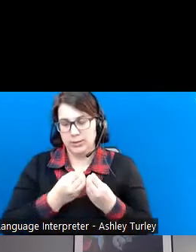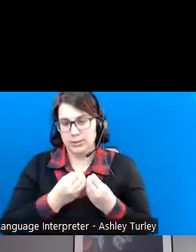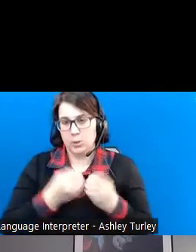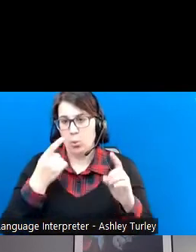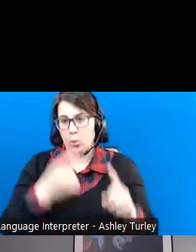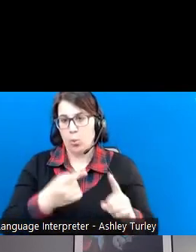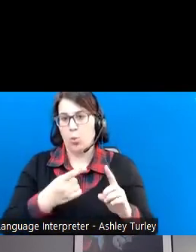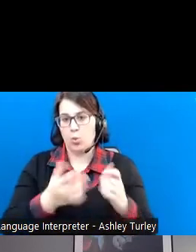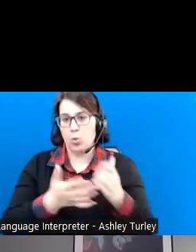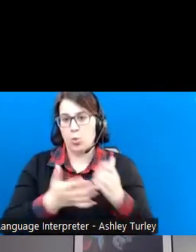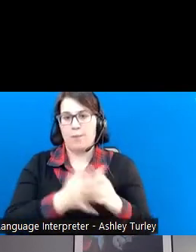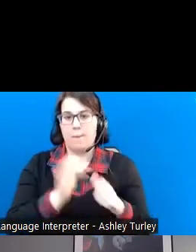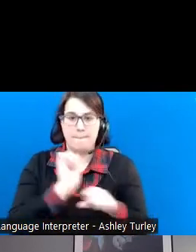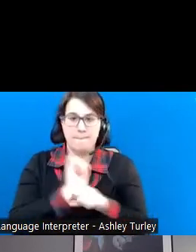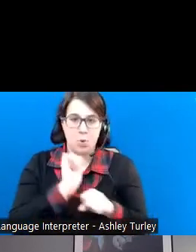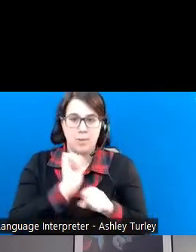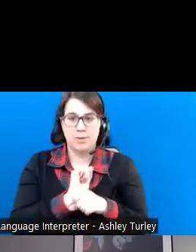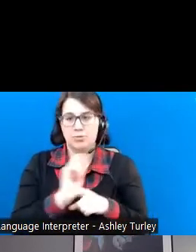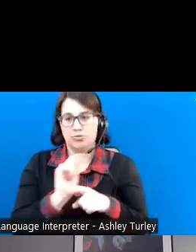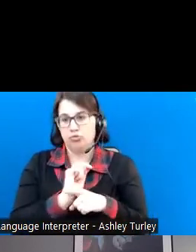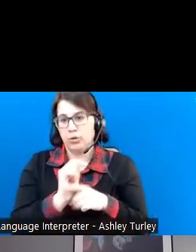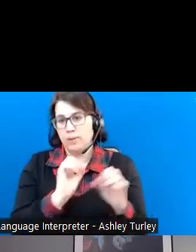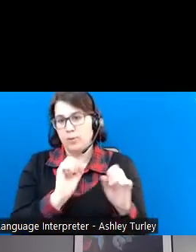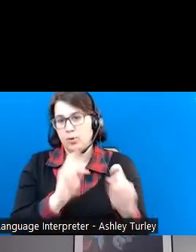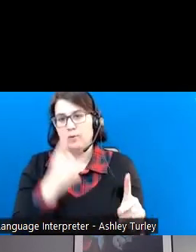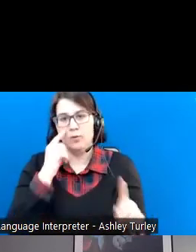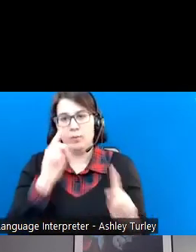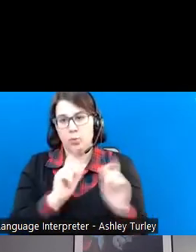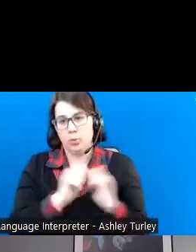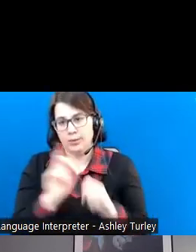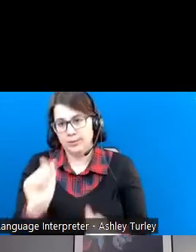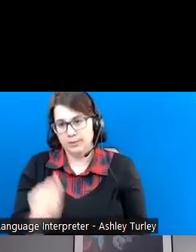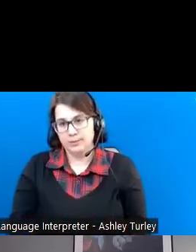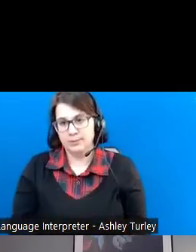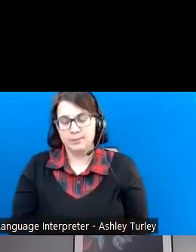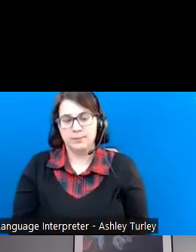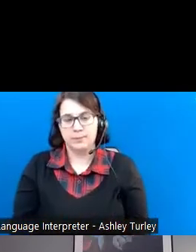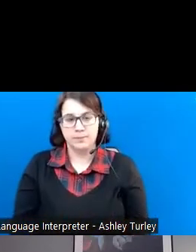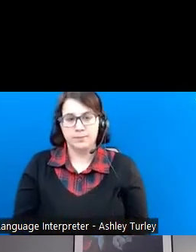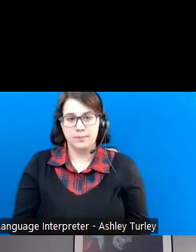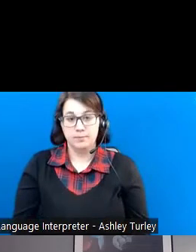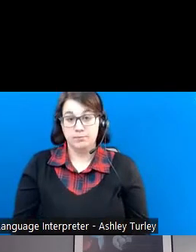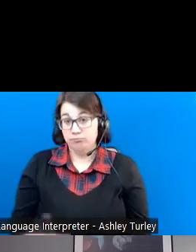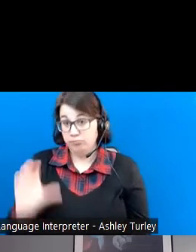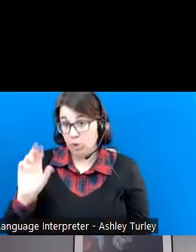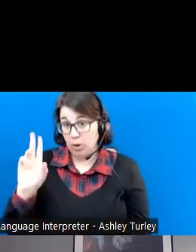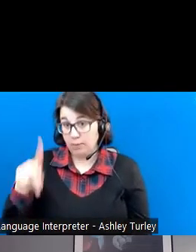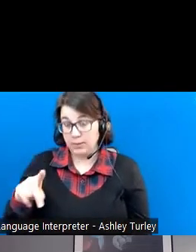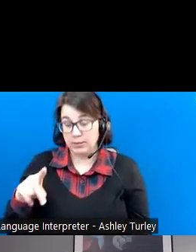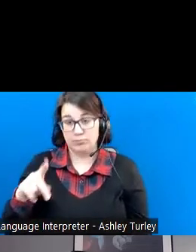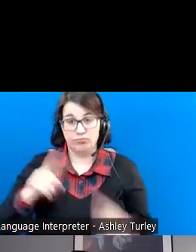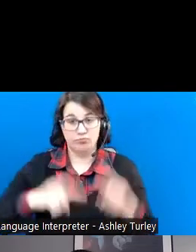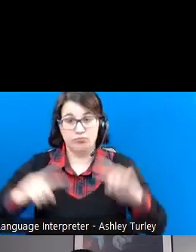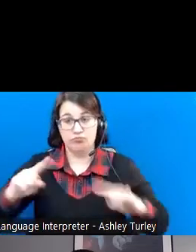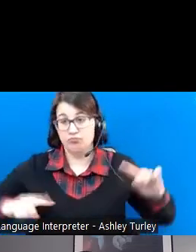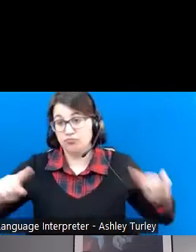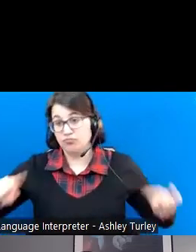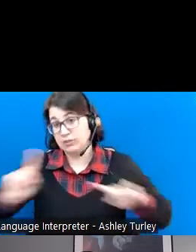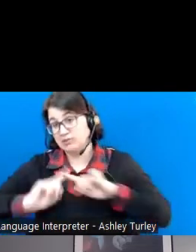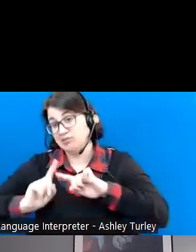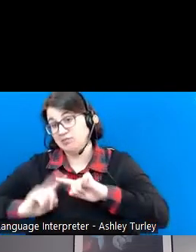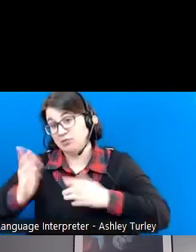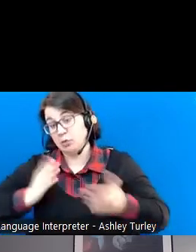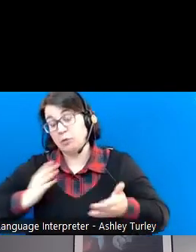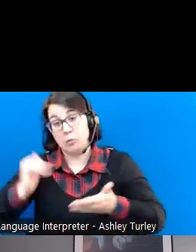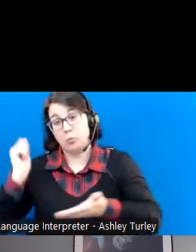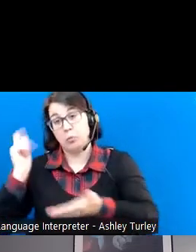and training opportunities for individuals with disabilities. CRPs provide various services that are authorized by DRS like